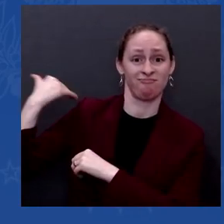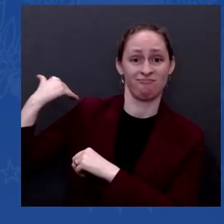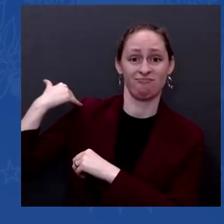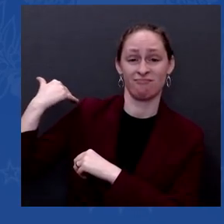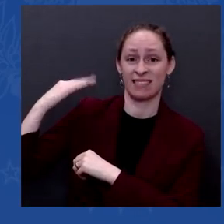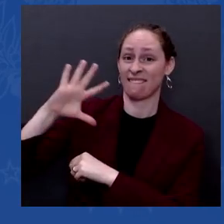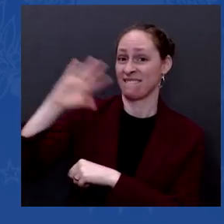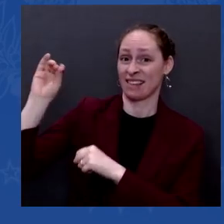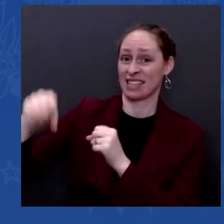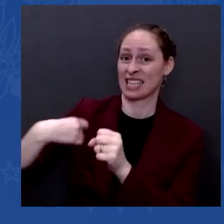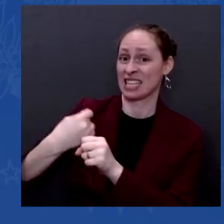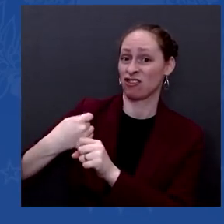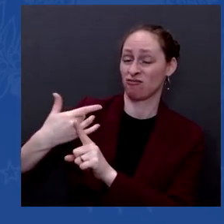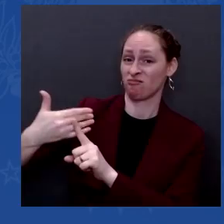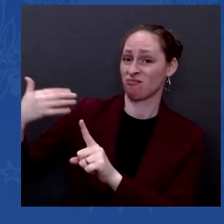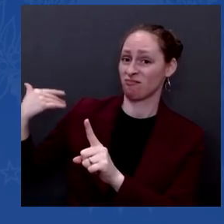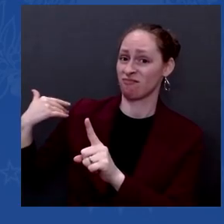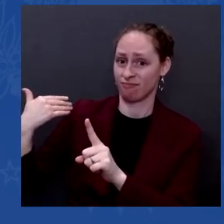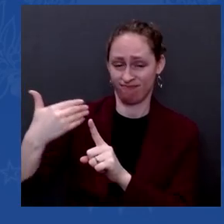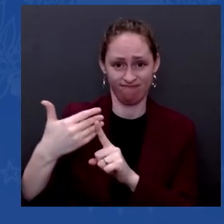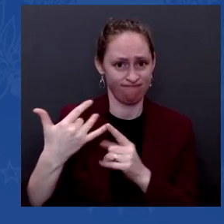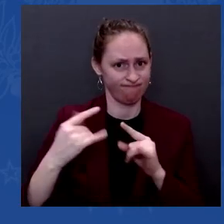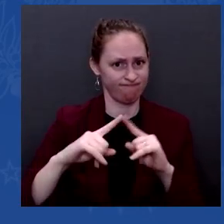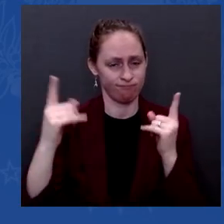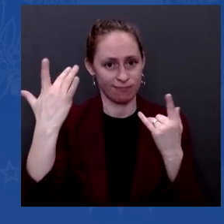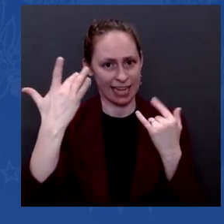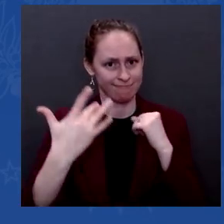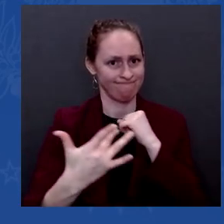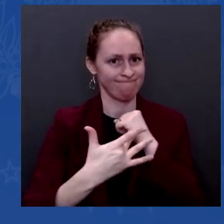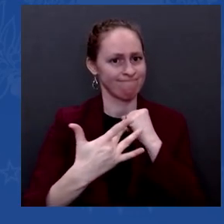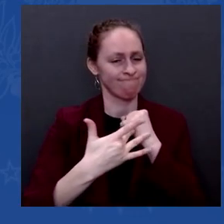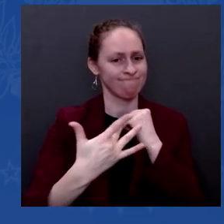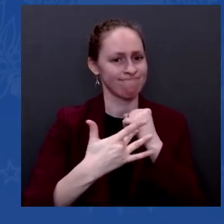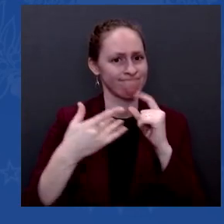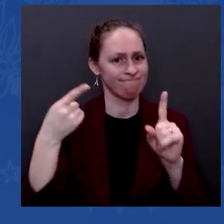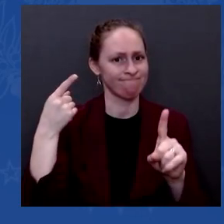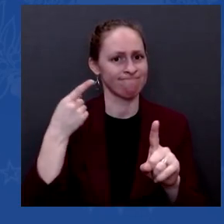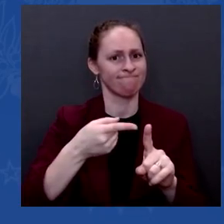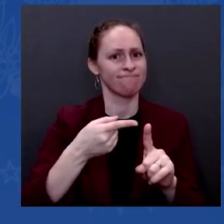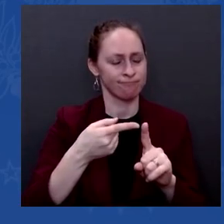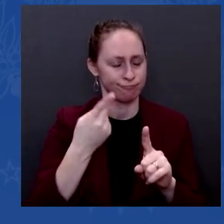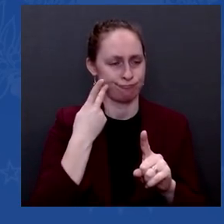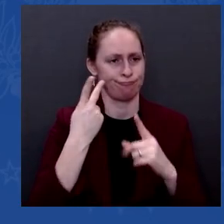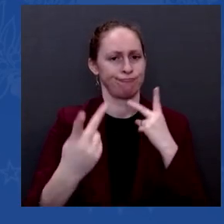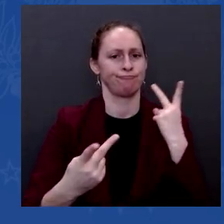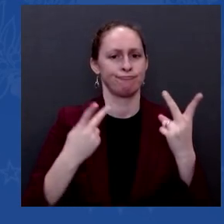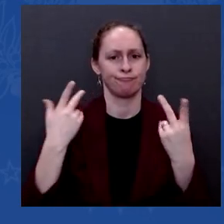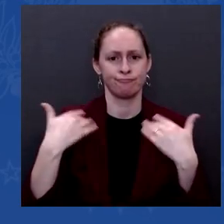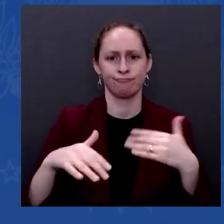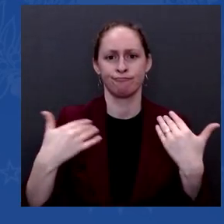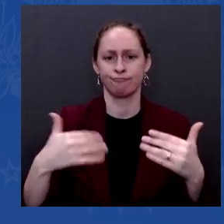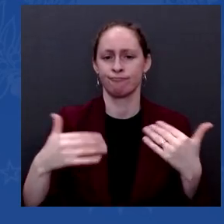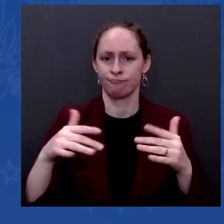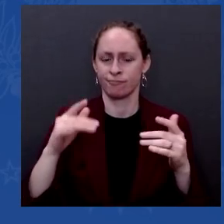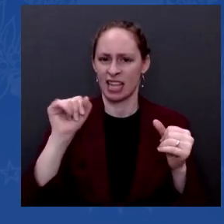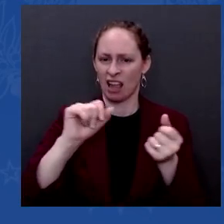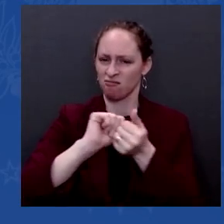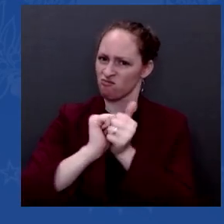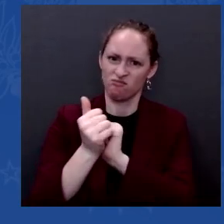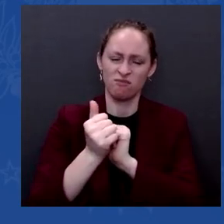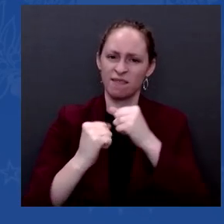fundamental alterations and alliances that are occurring, not because of any one individual, just because of the nature of things.